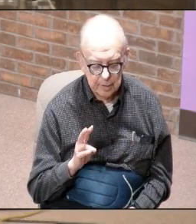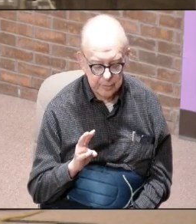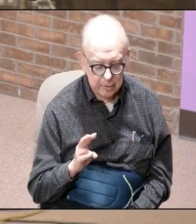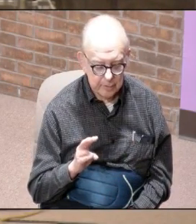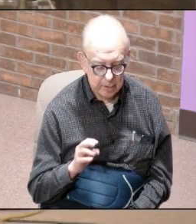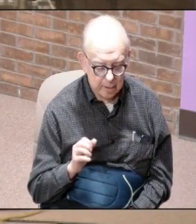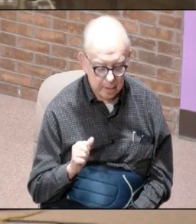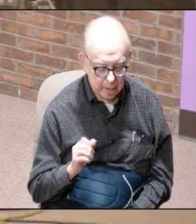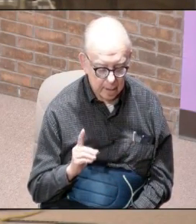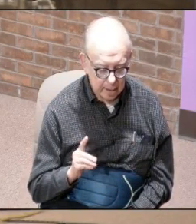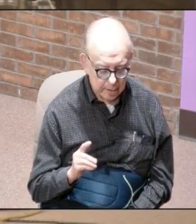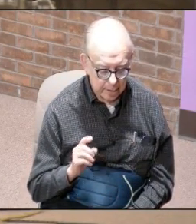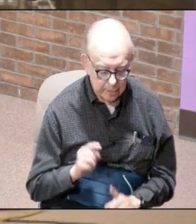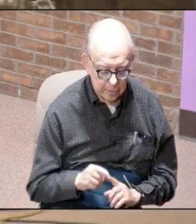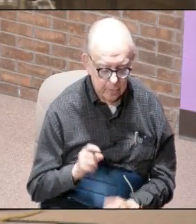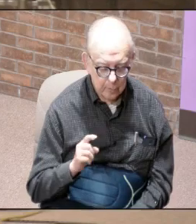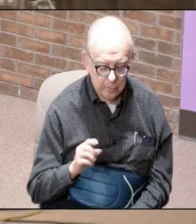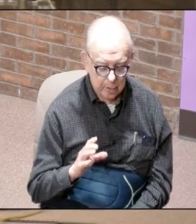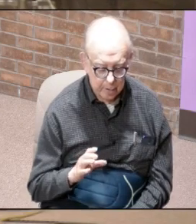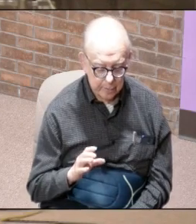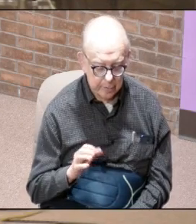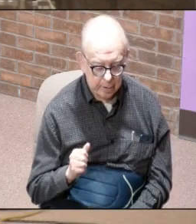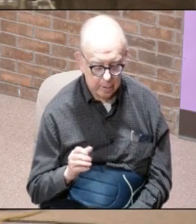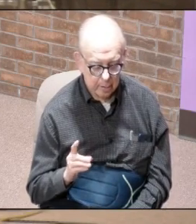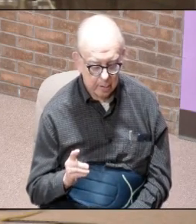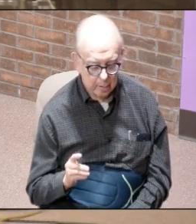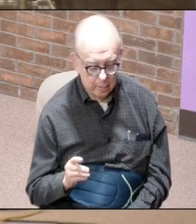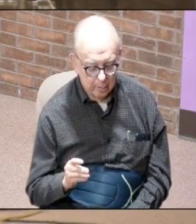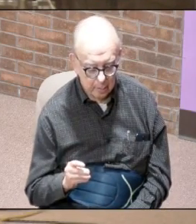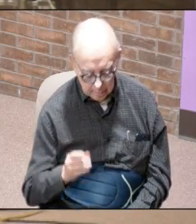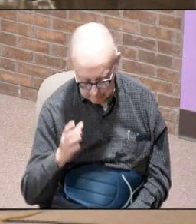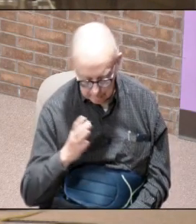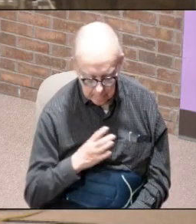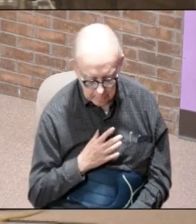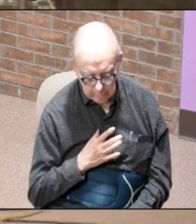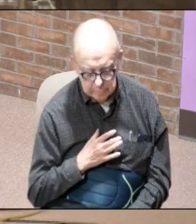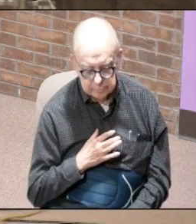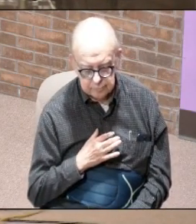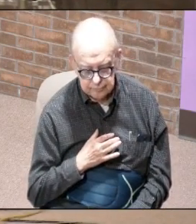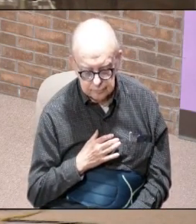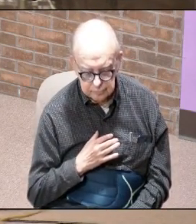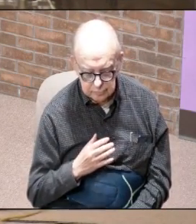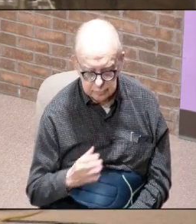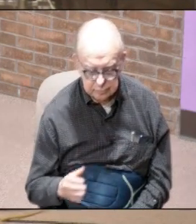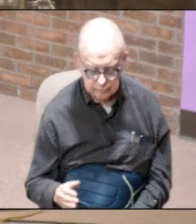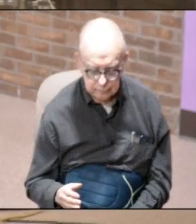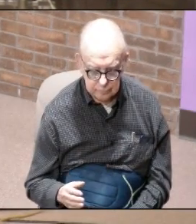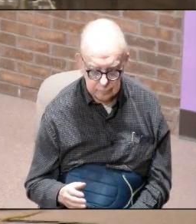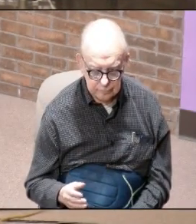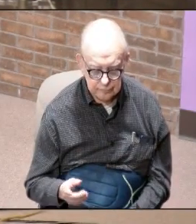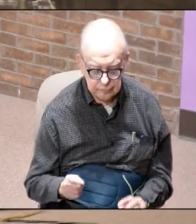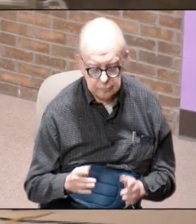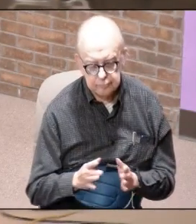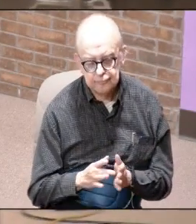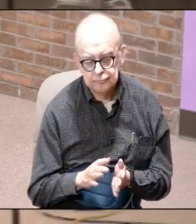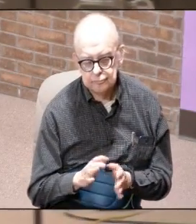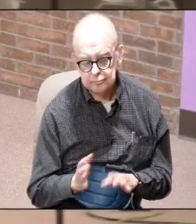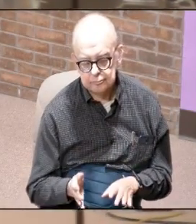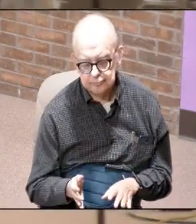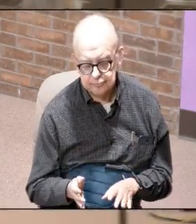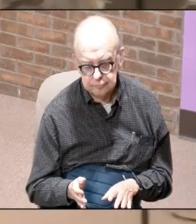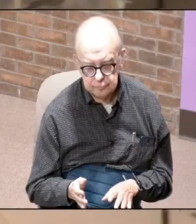100 AD which means that he did not he when Jesus died